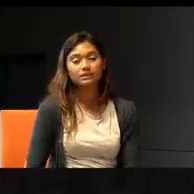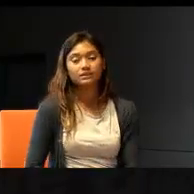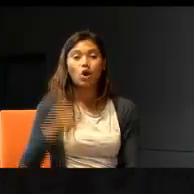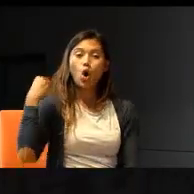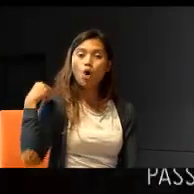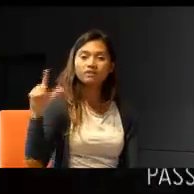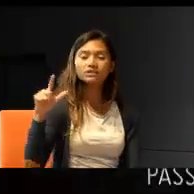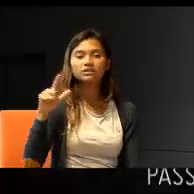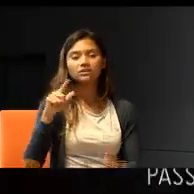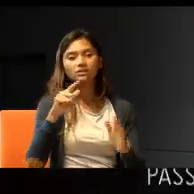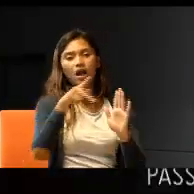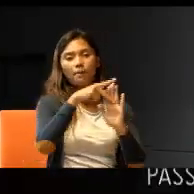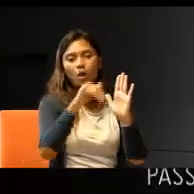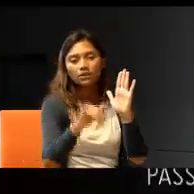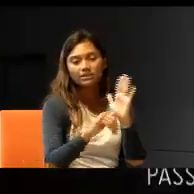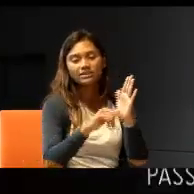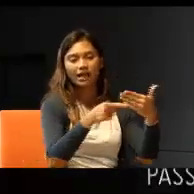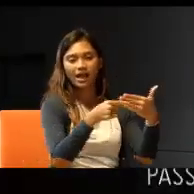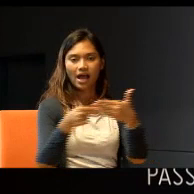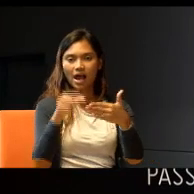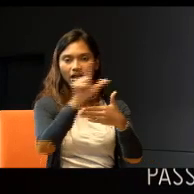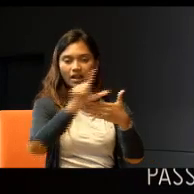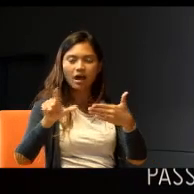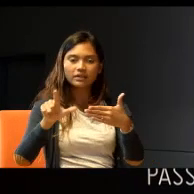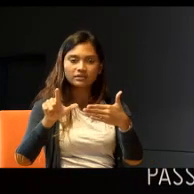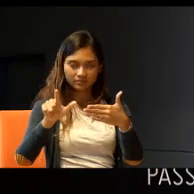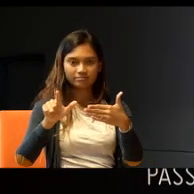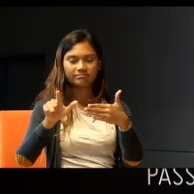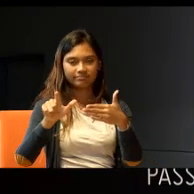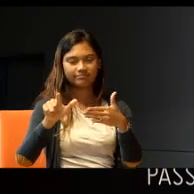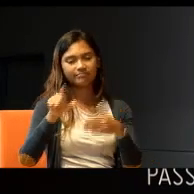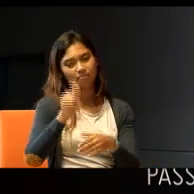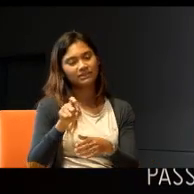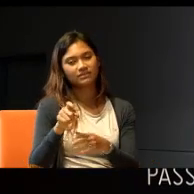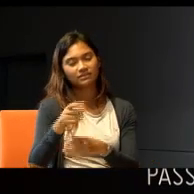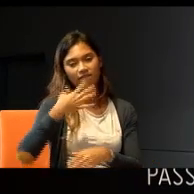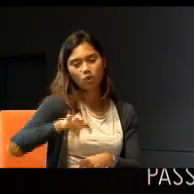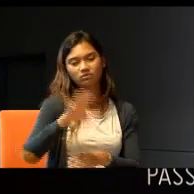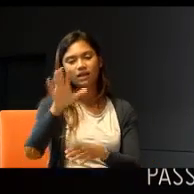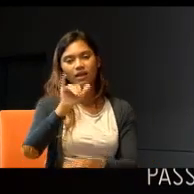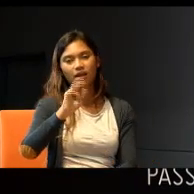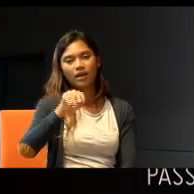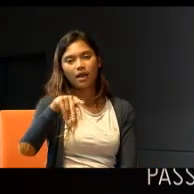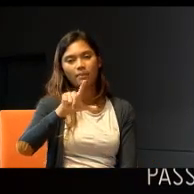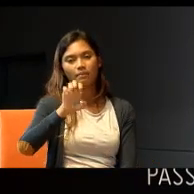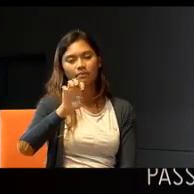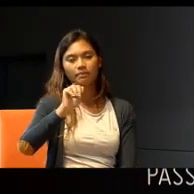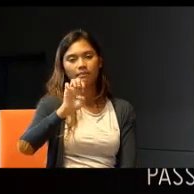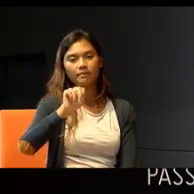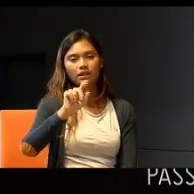official policies, and guidelines, which are, implemented and enforced, which will go a long way,